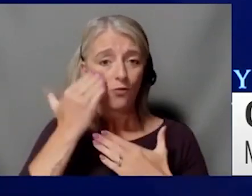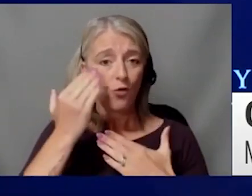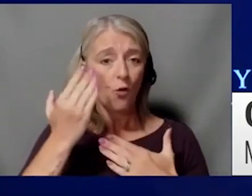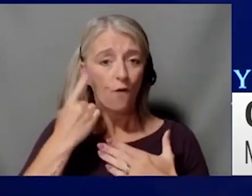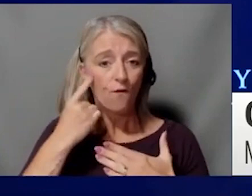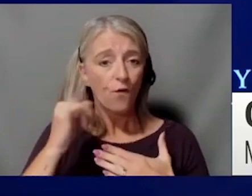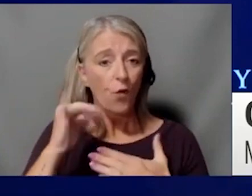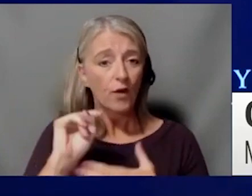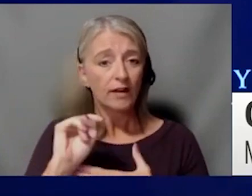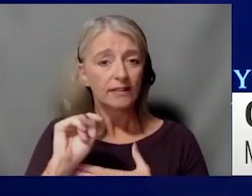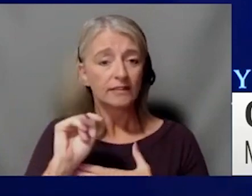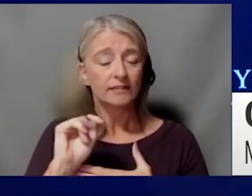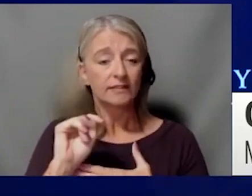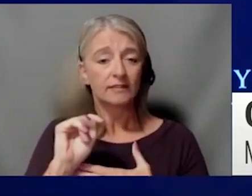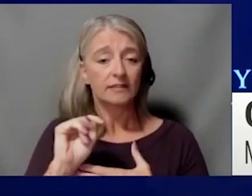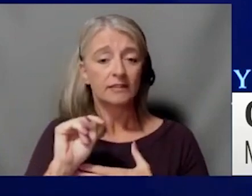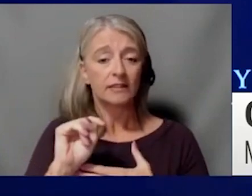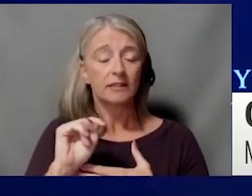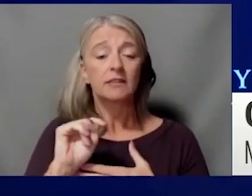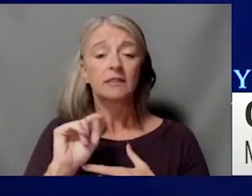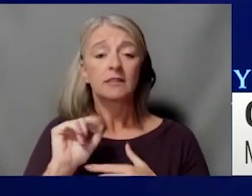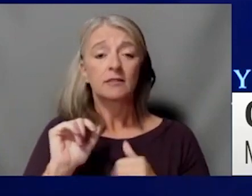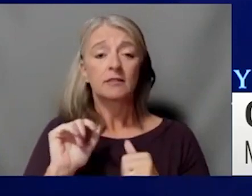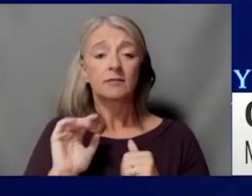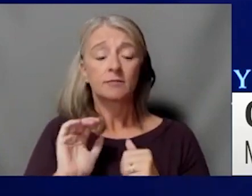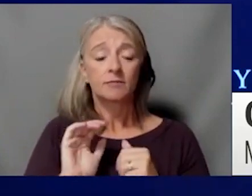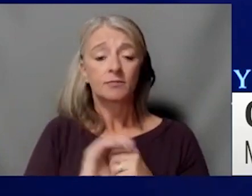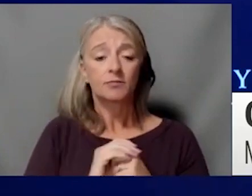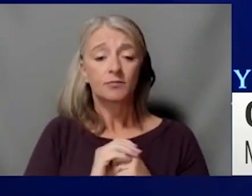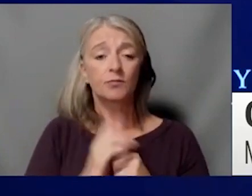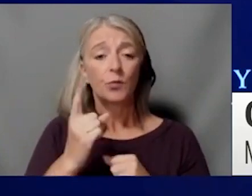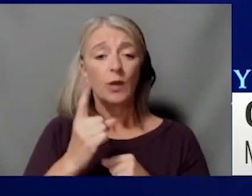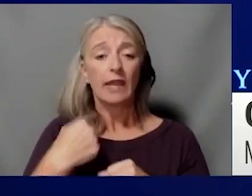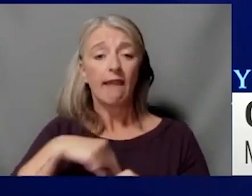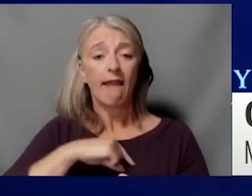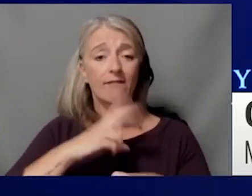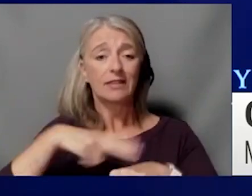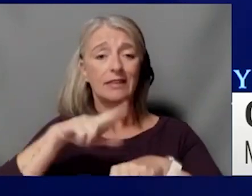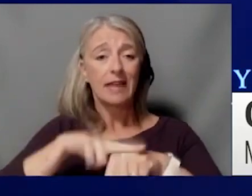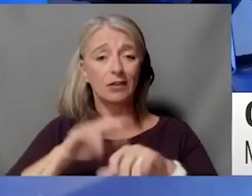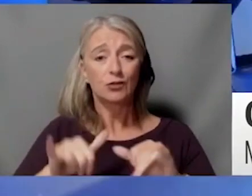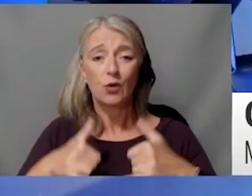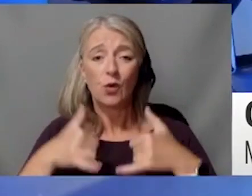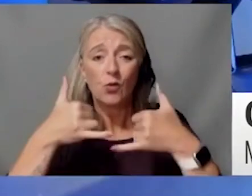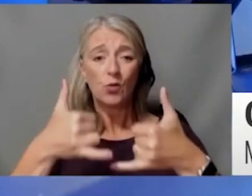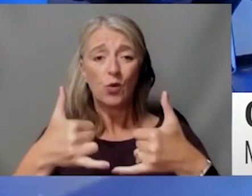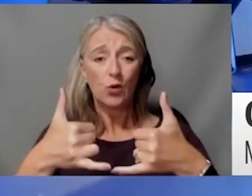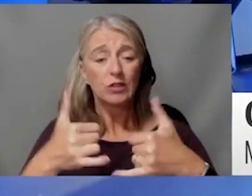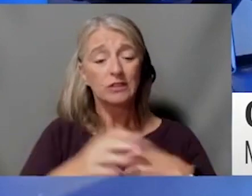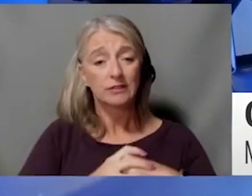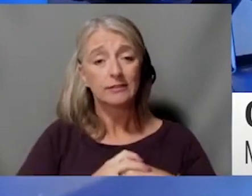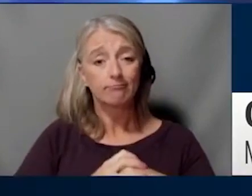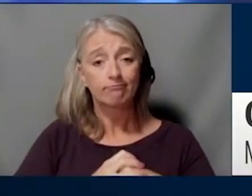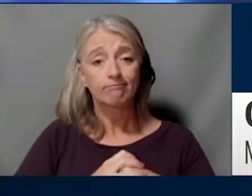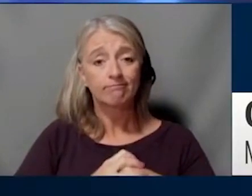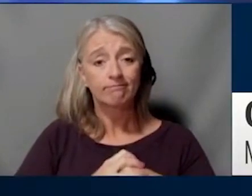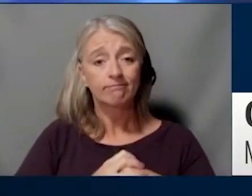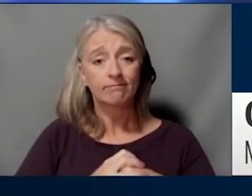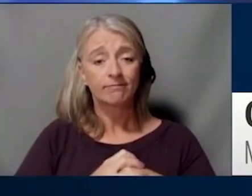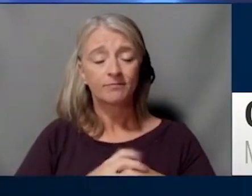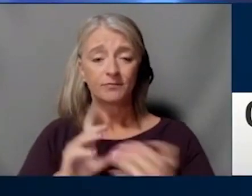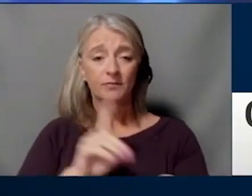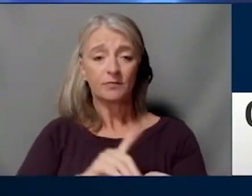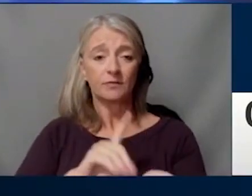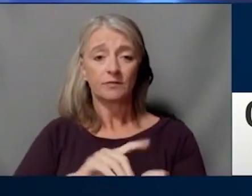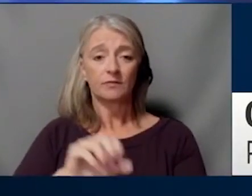our Associate Director for Translational Research, has won national awards for his efforts in this regard. Dr. Hawkinson, back to you. Wrap us up. U.S.